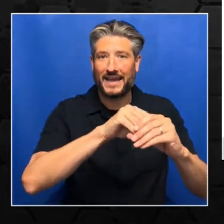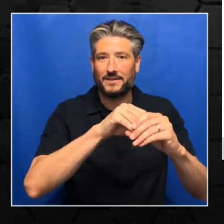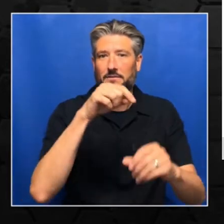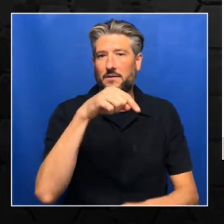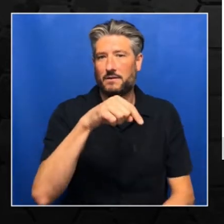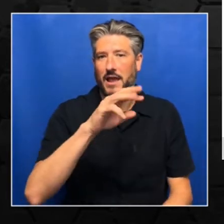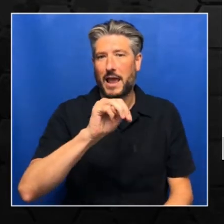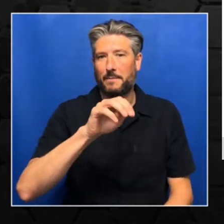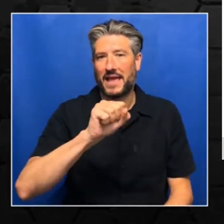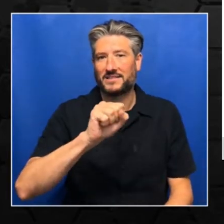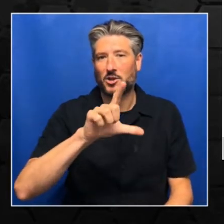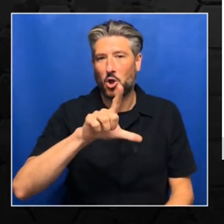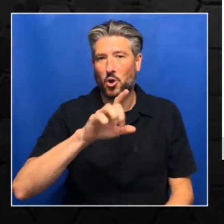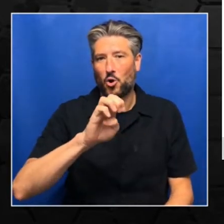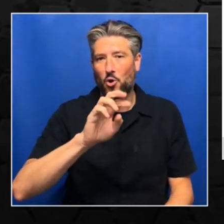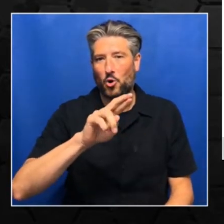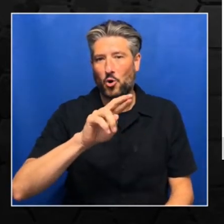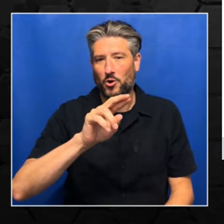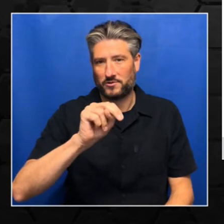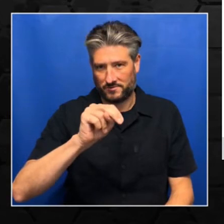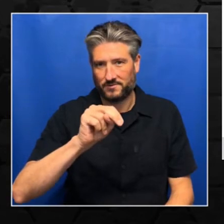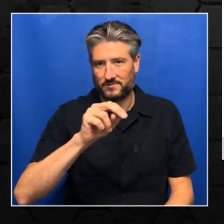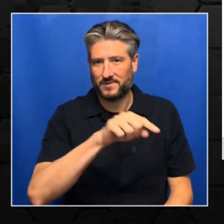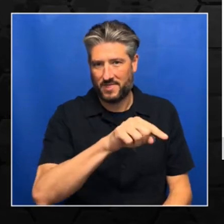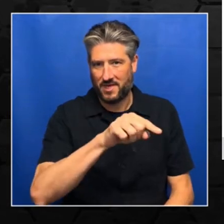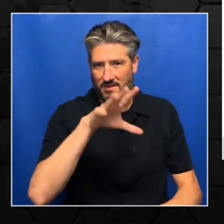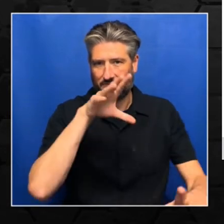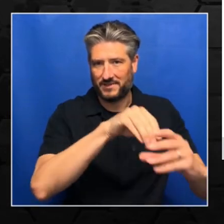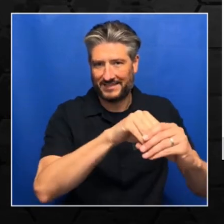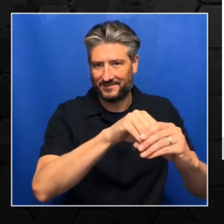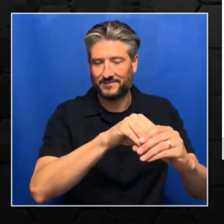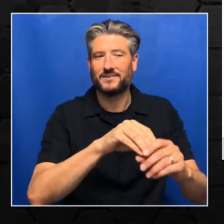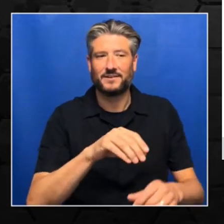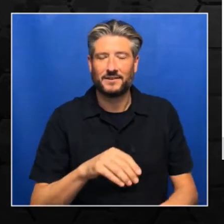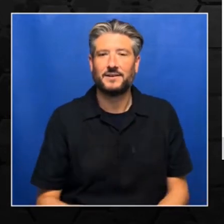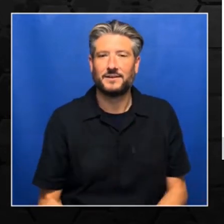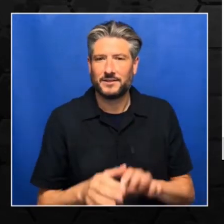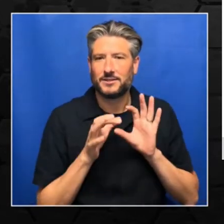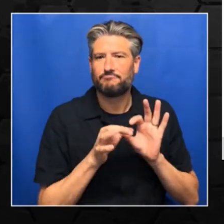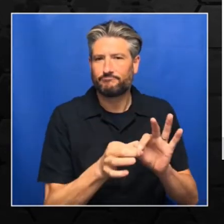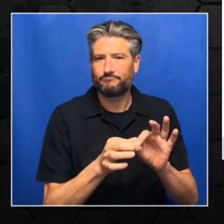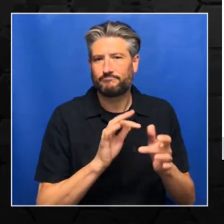can use in a day 10 Sandbox, which I guess is more than sufficient.